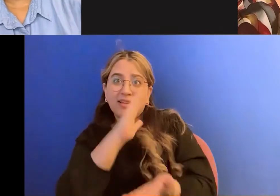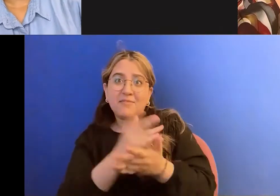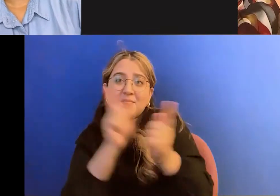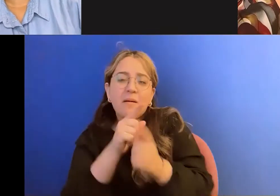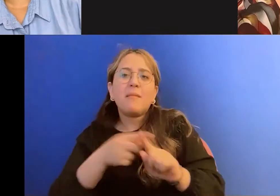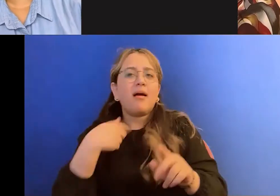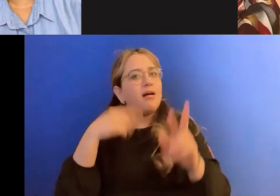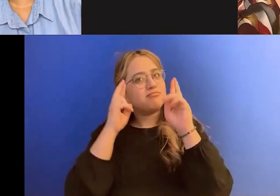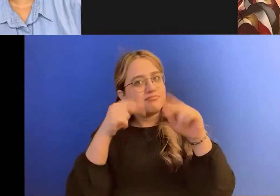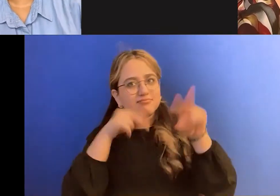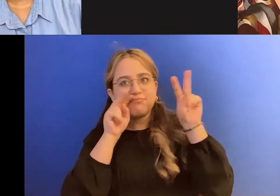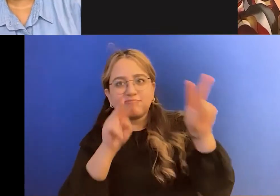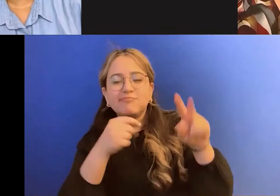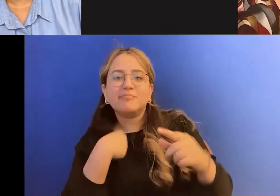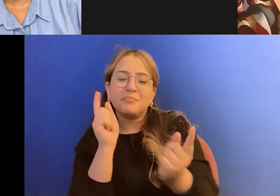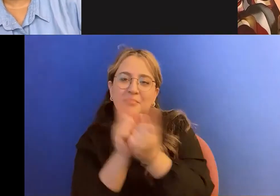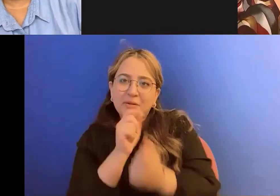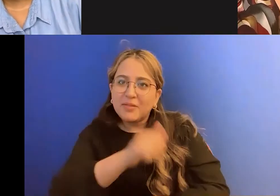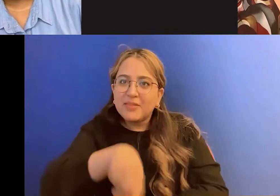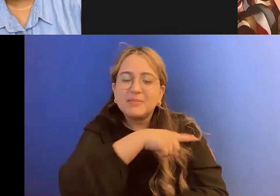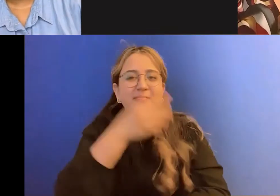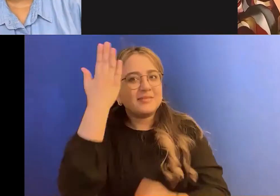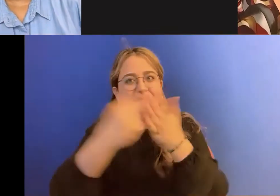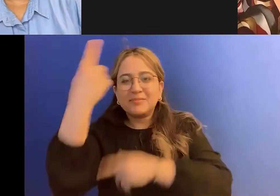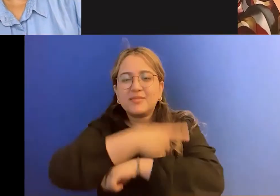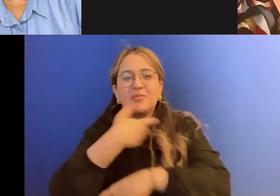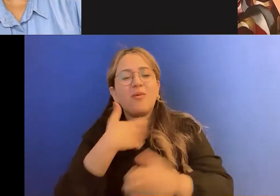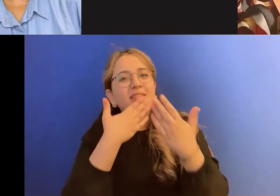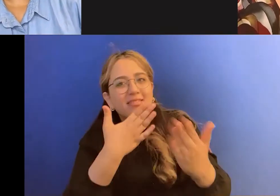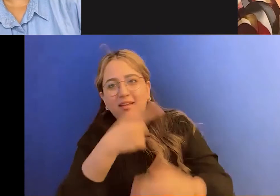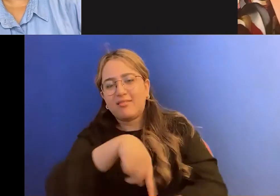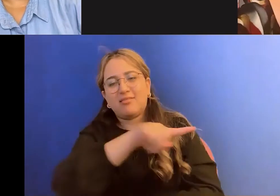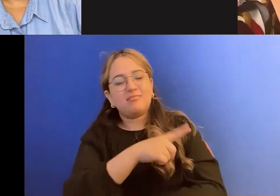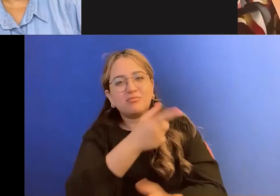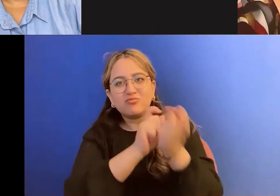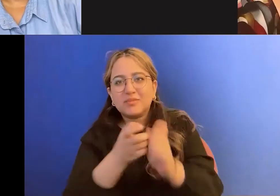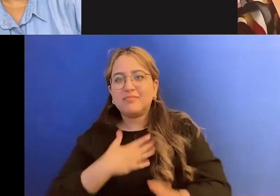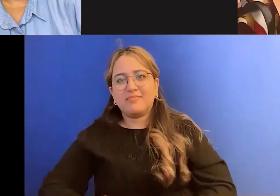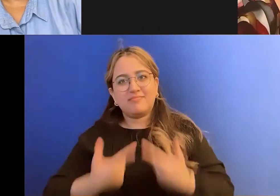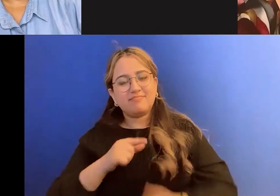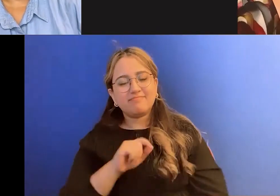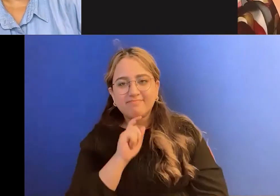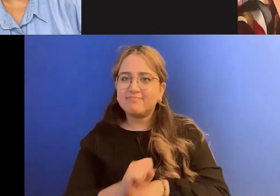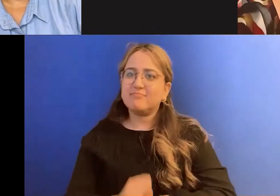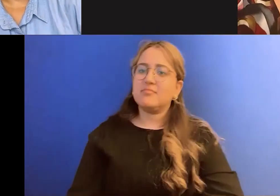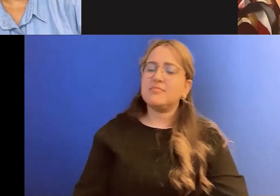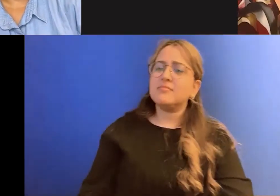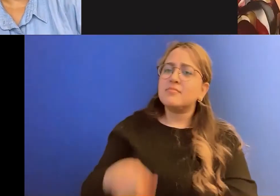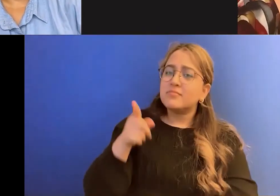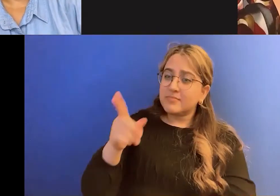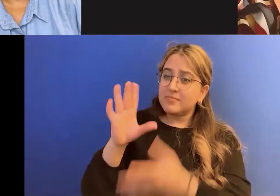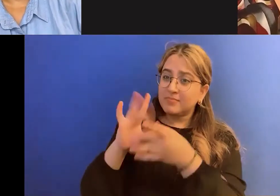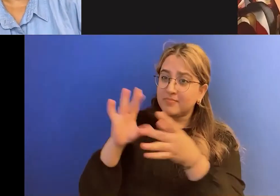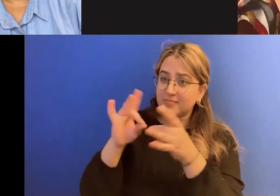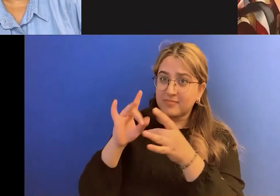and just give them a hug and say, thank you for changing my life. Do you get that kind of message from your followers?